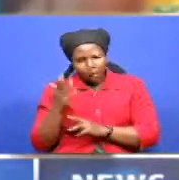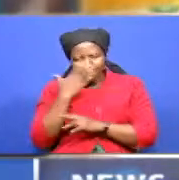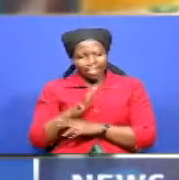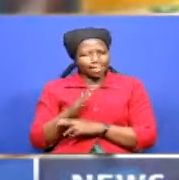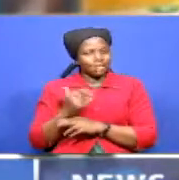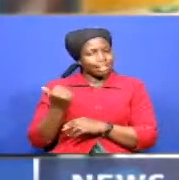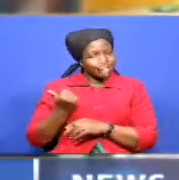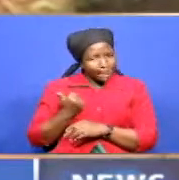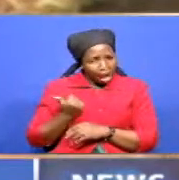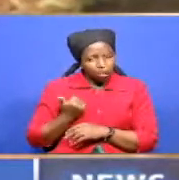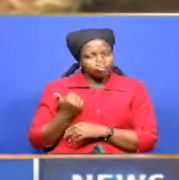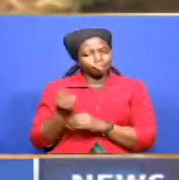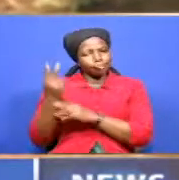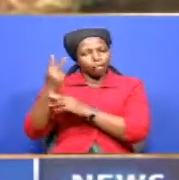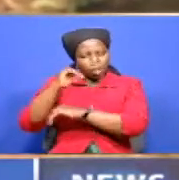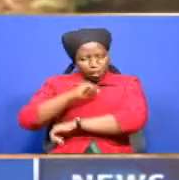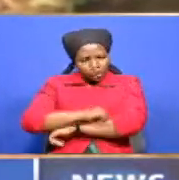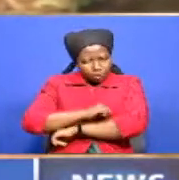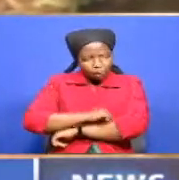don't know the thing